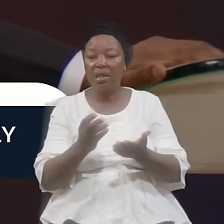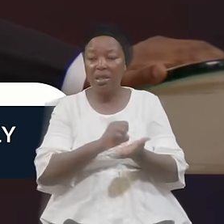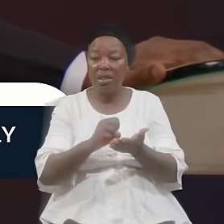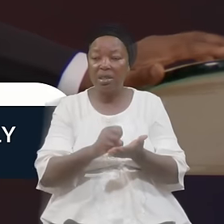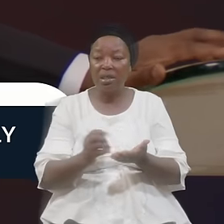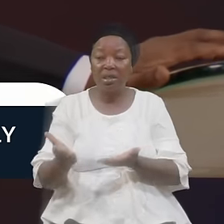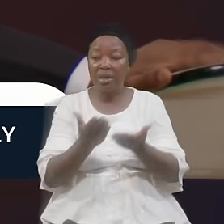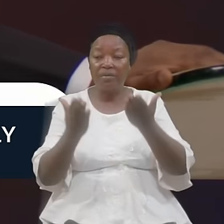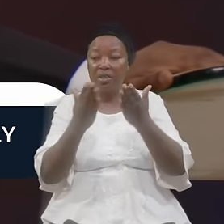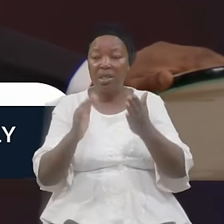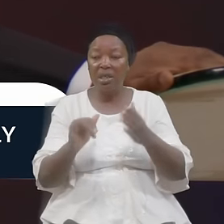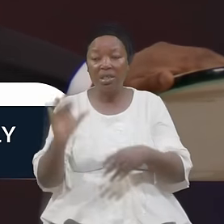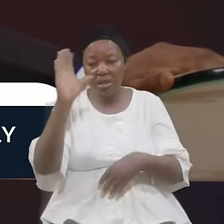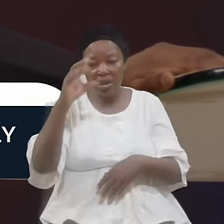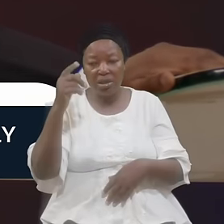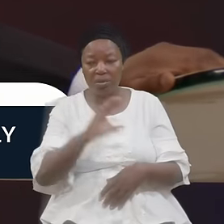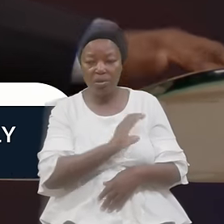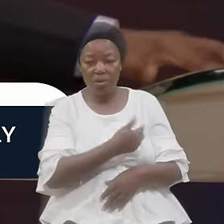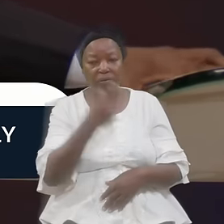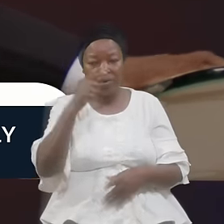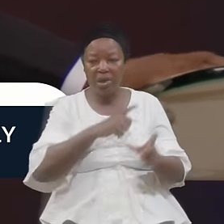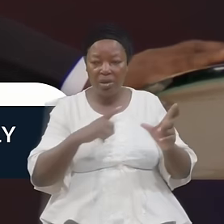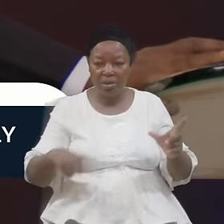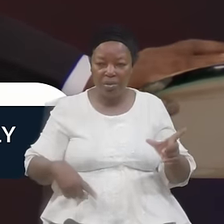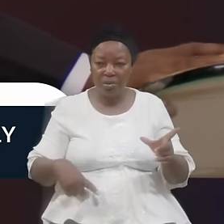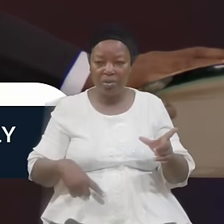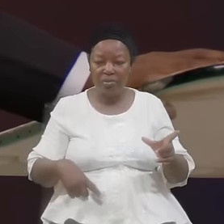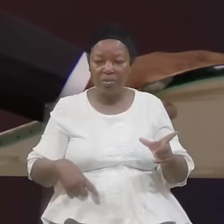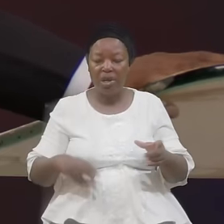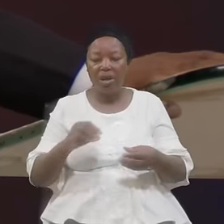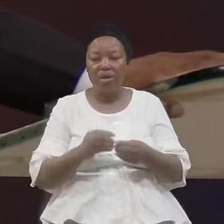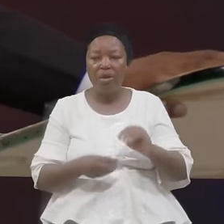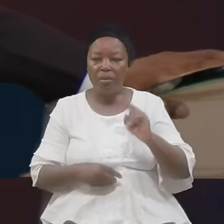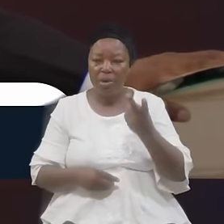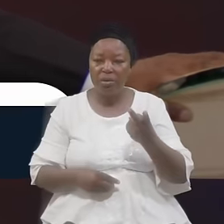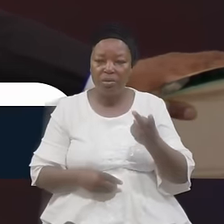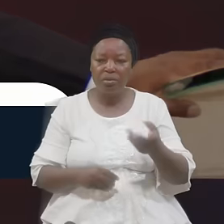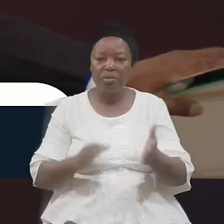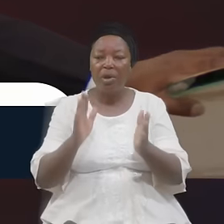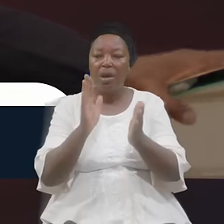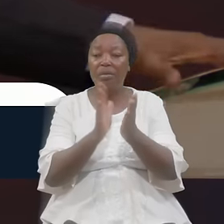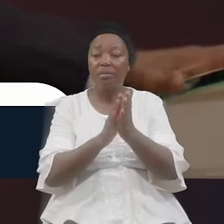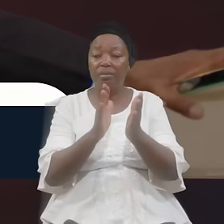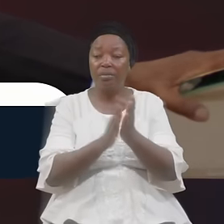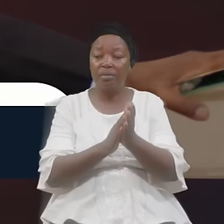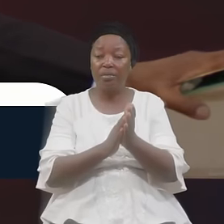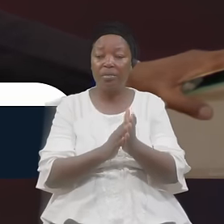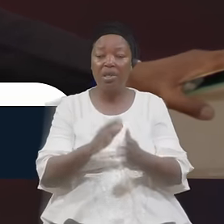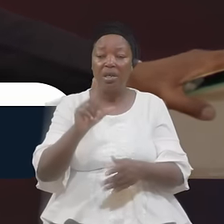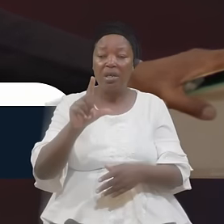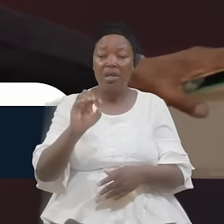For The Lord Number Two Commendable Levites